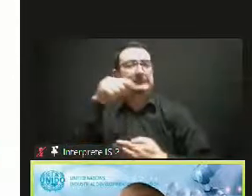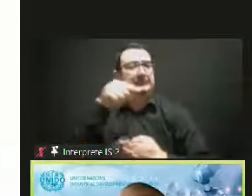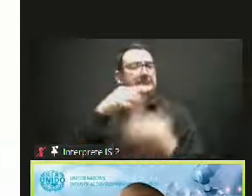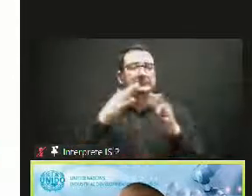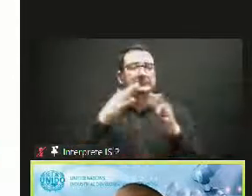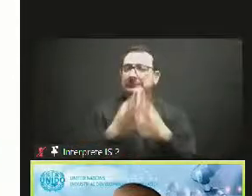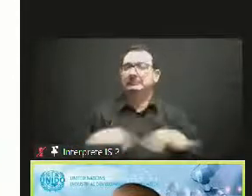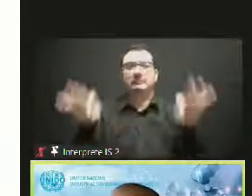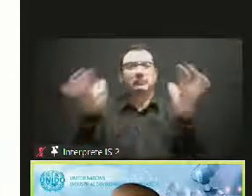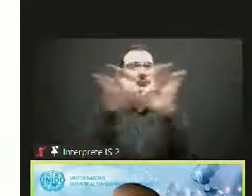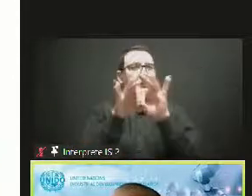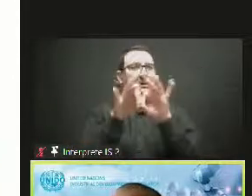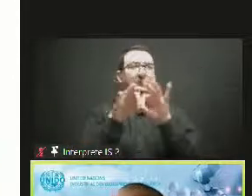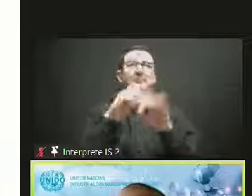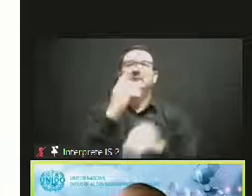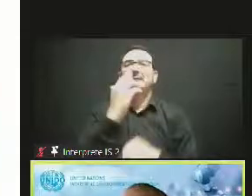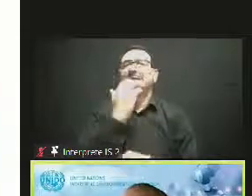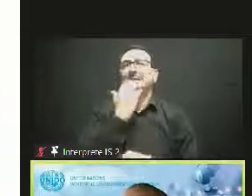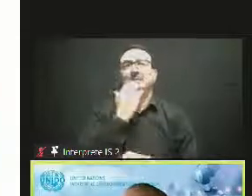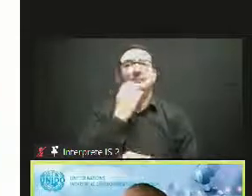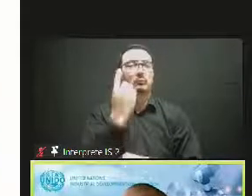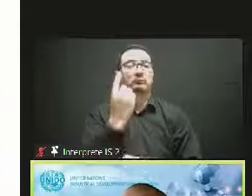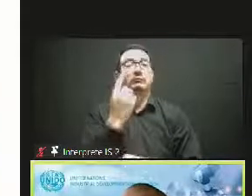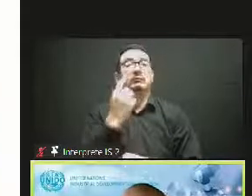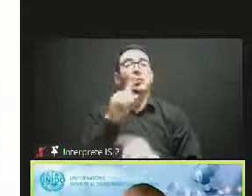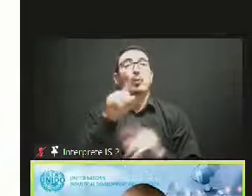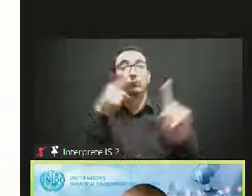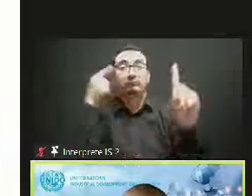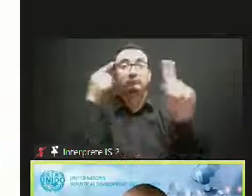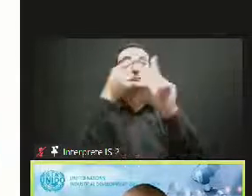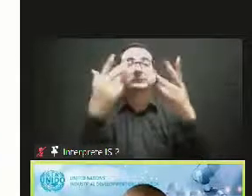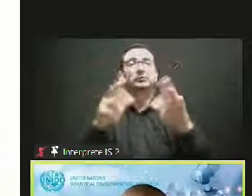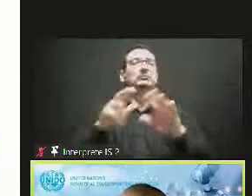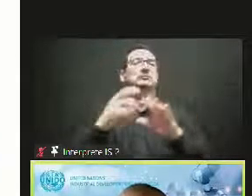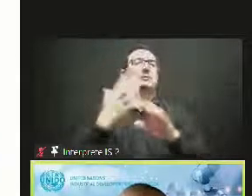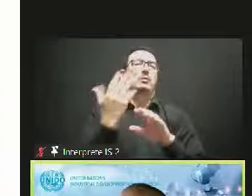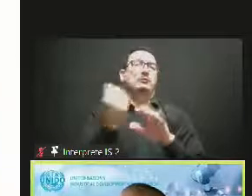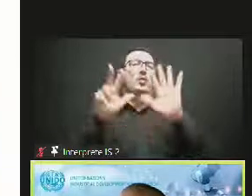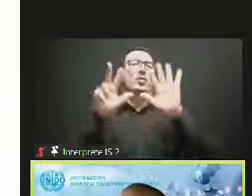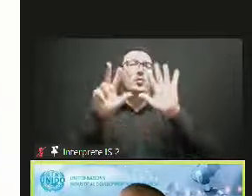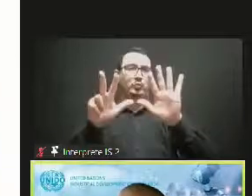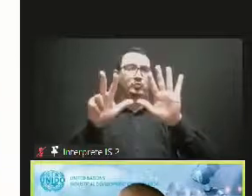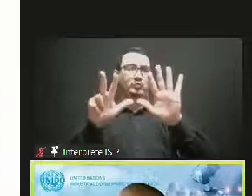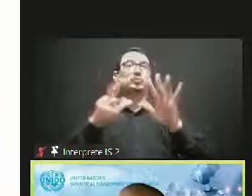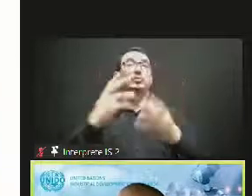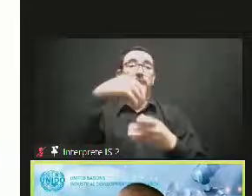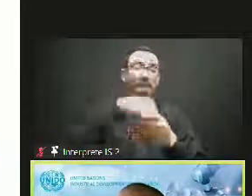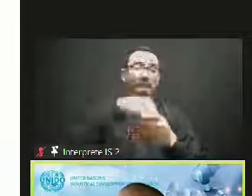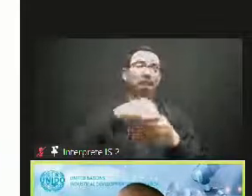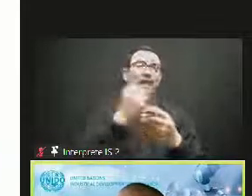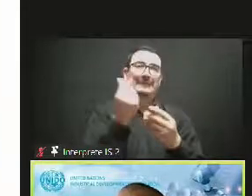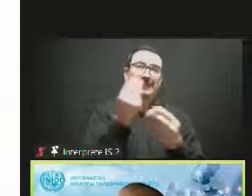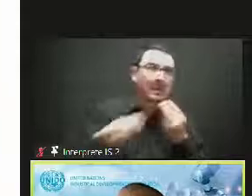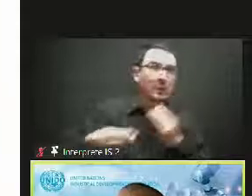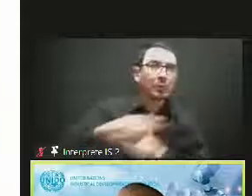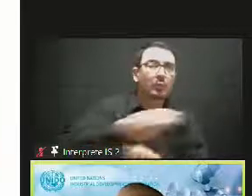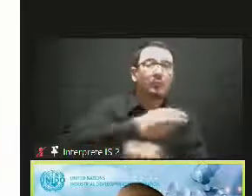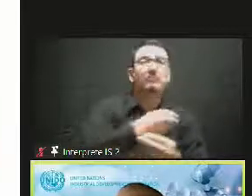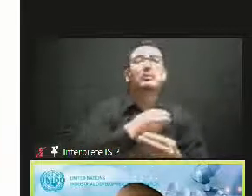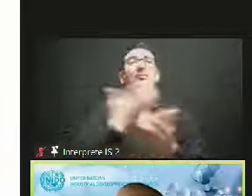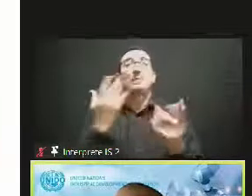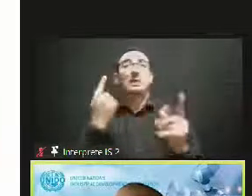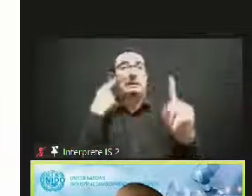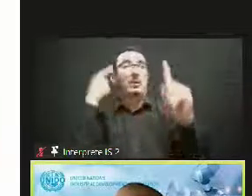work and economic growth, gender equality is also an aspect where we can touch here a lot